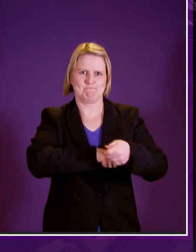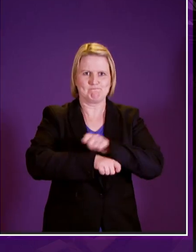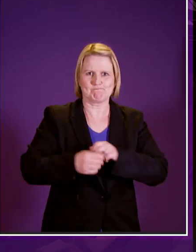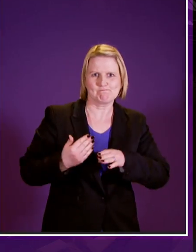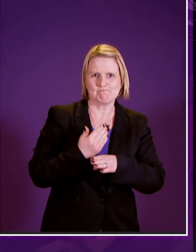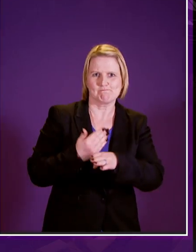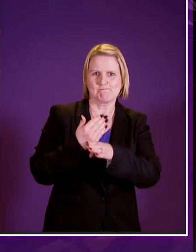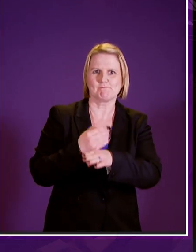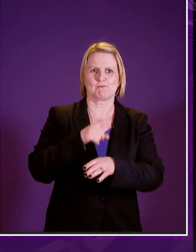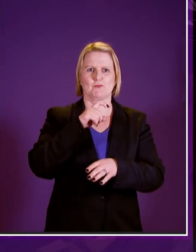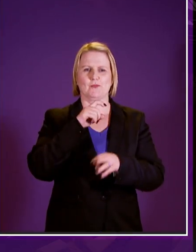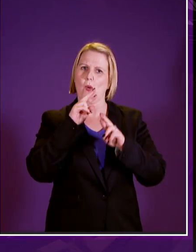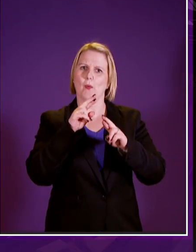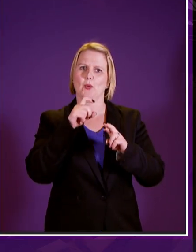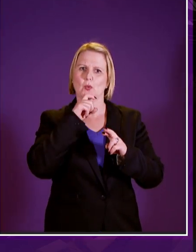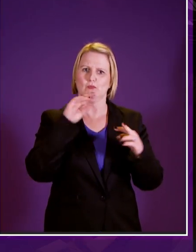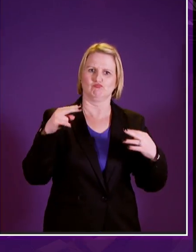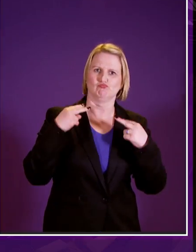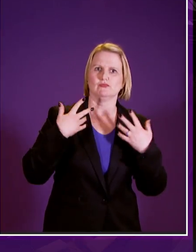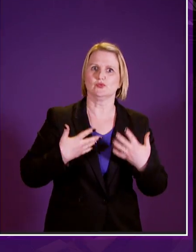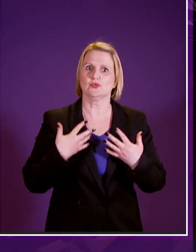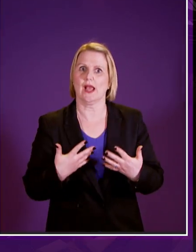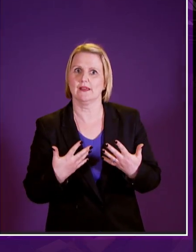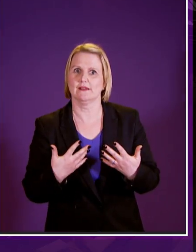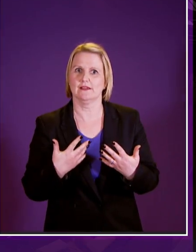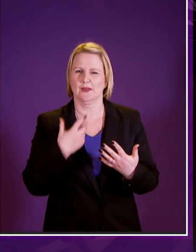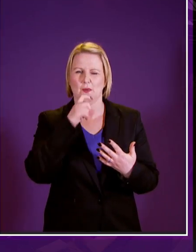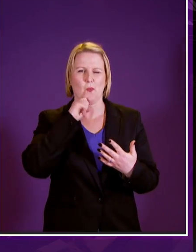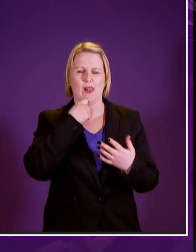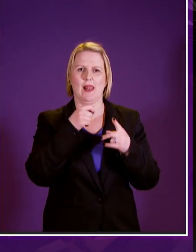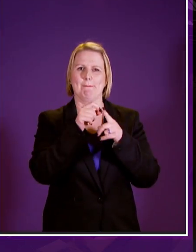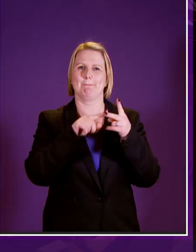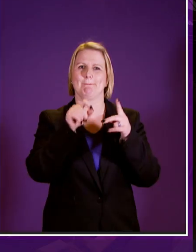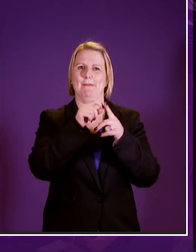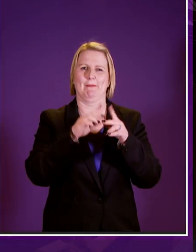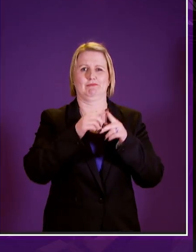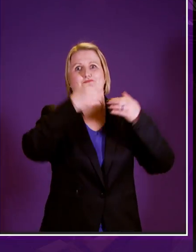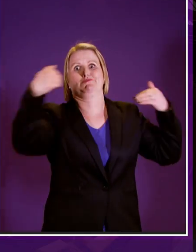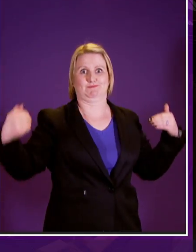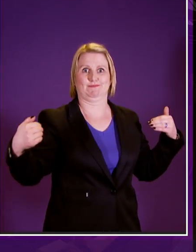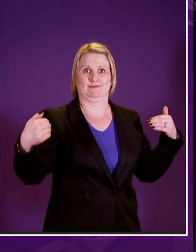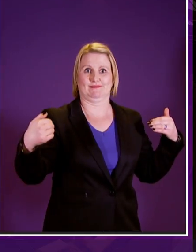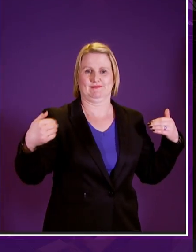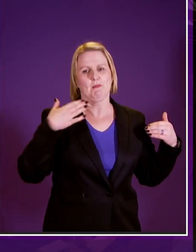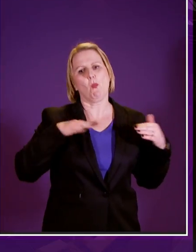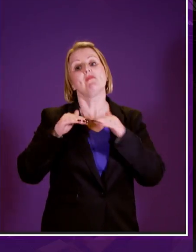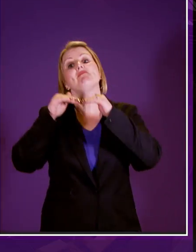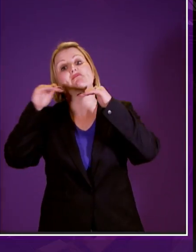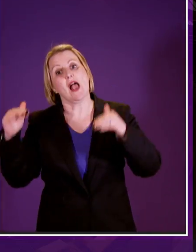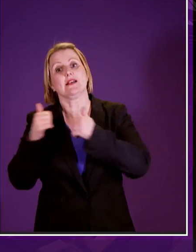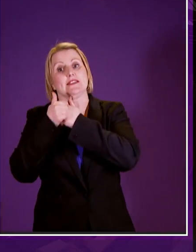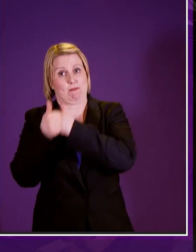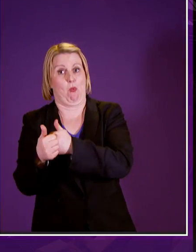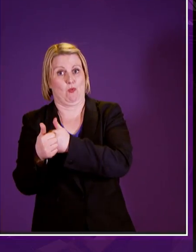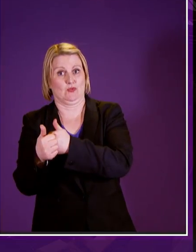watching today that we move far away from pip and so long as it's done in a manner that is fair and supportive